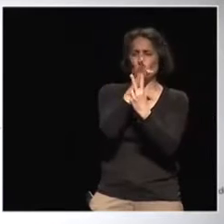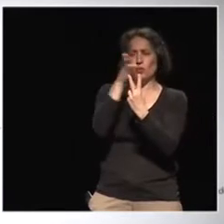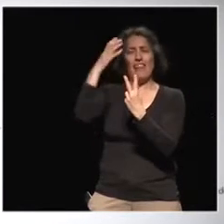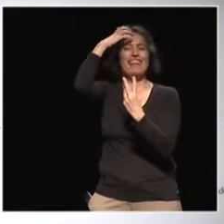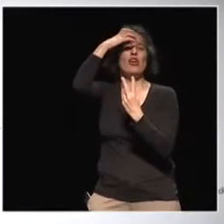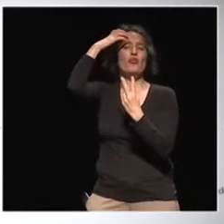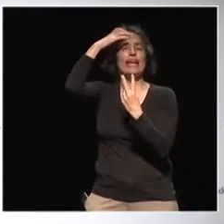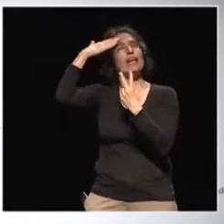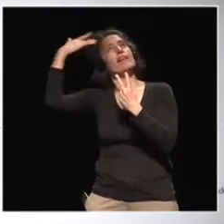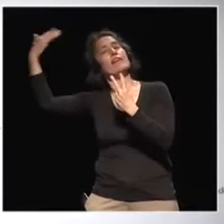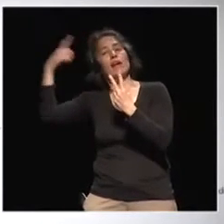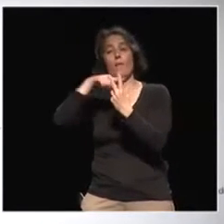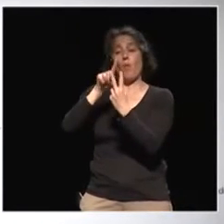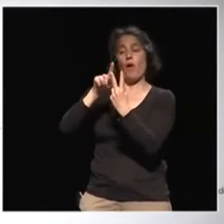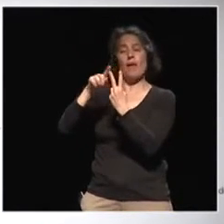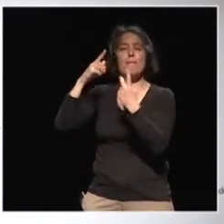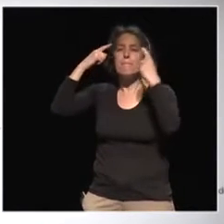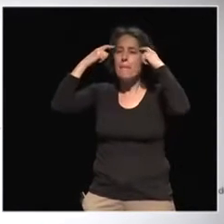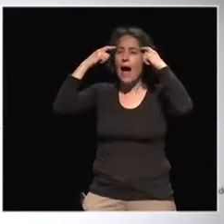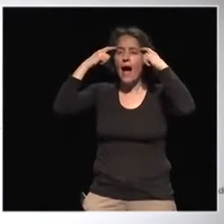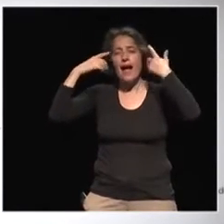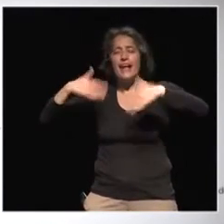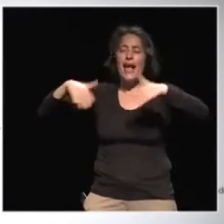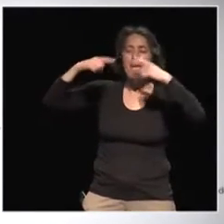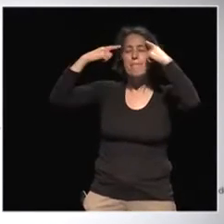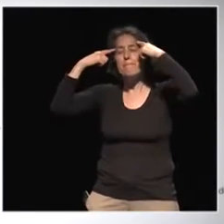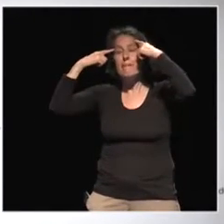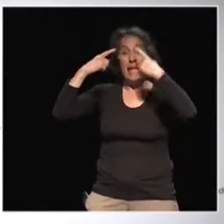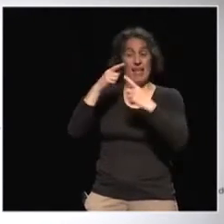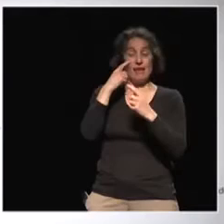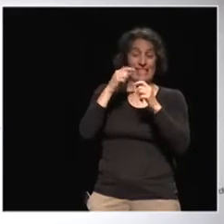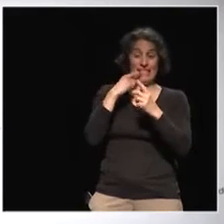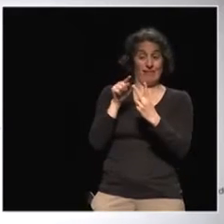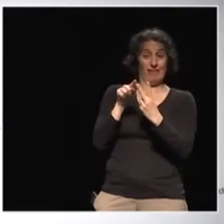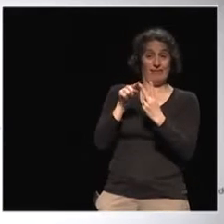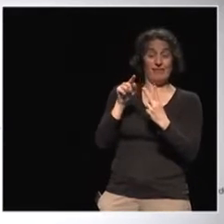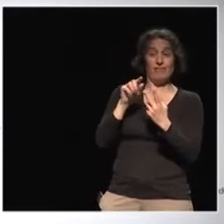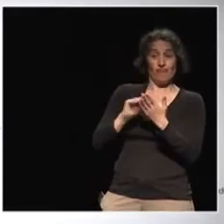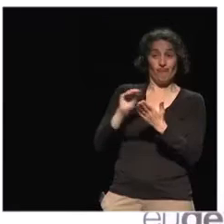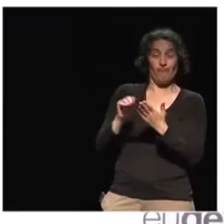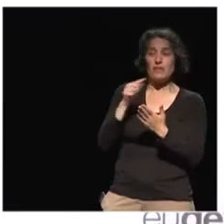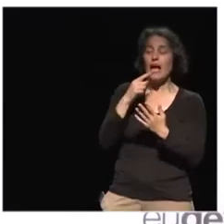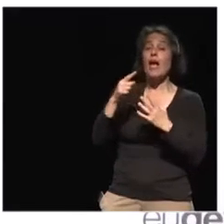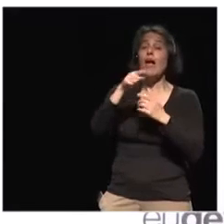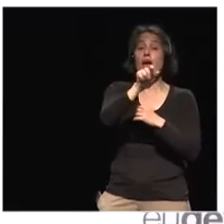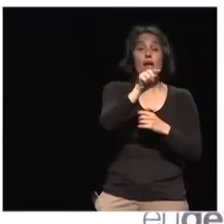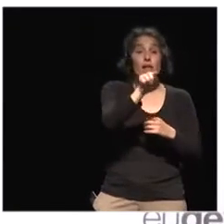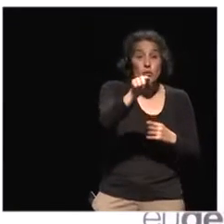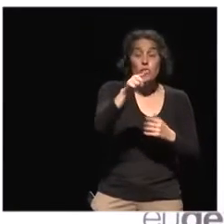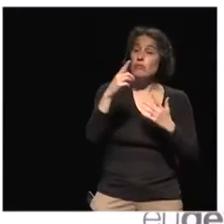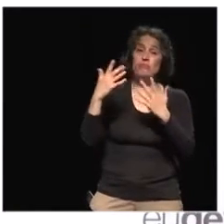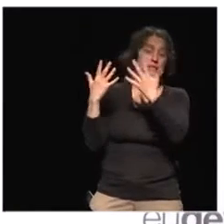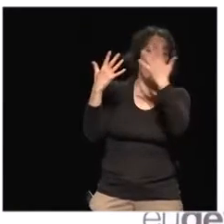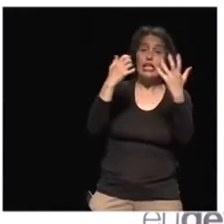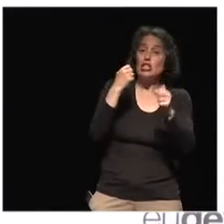where you're going to be in 10 years, and many things happen, what kind of a system would you like to have?